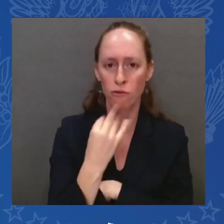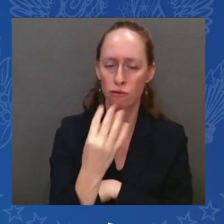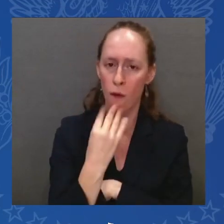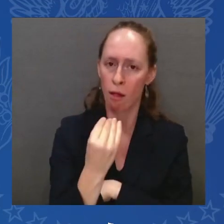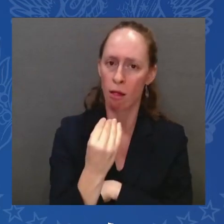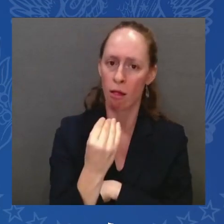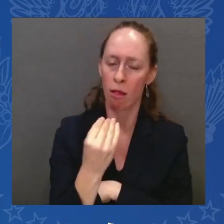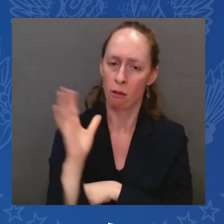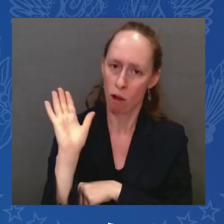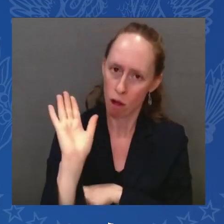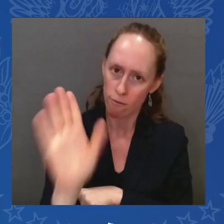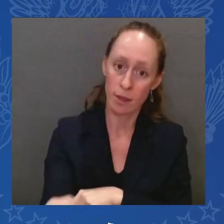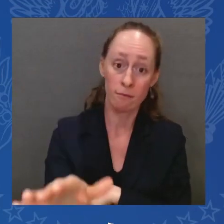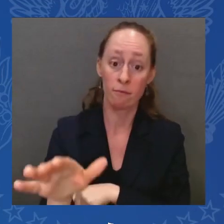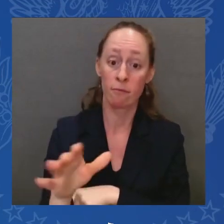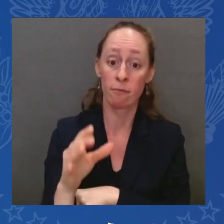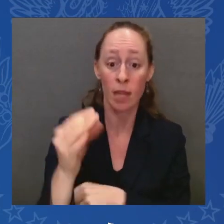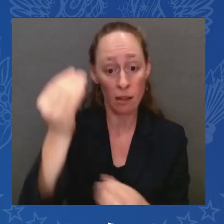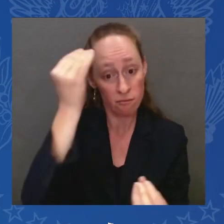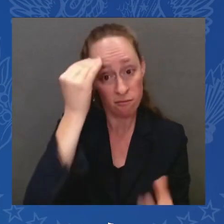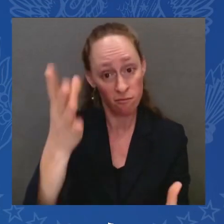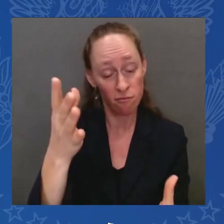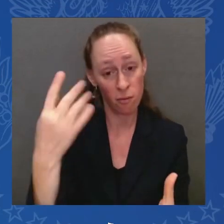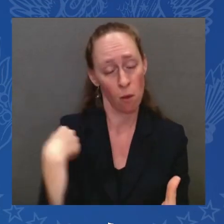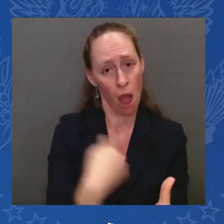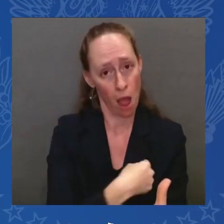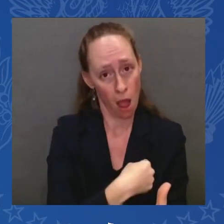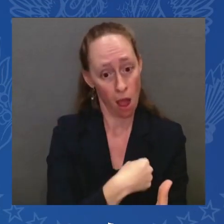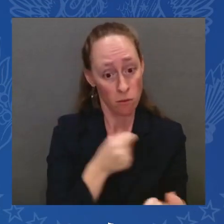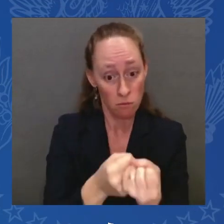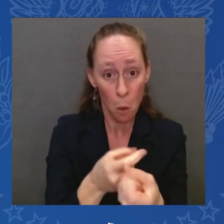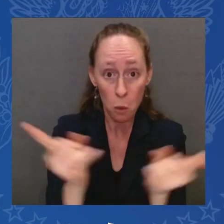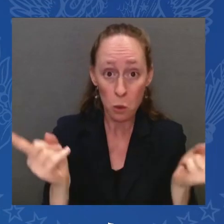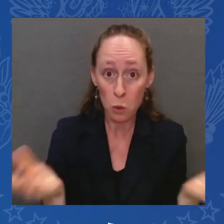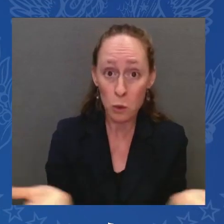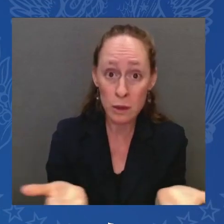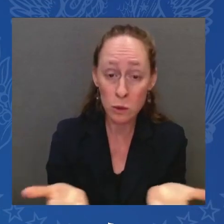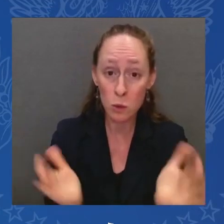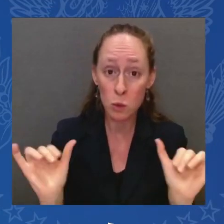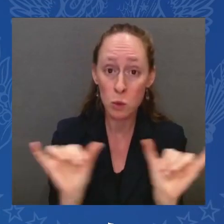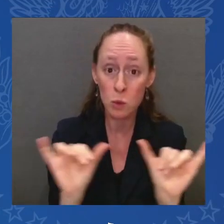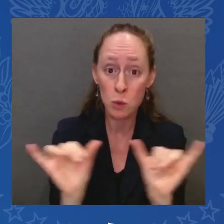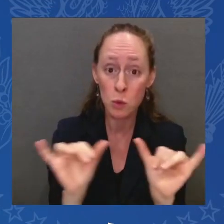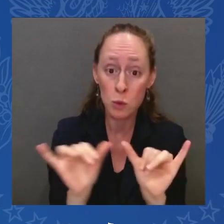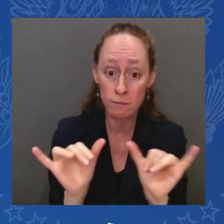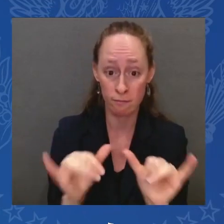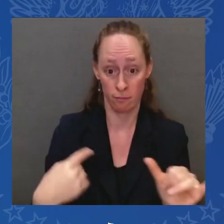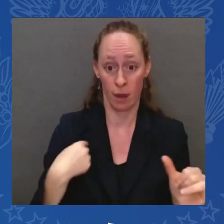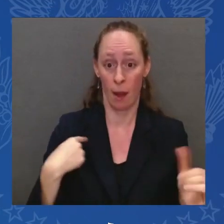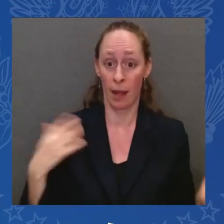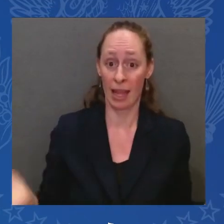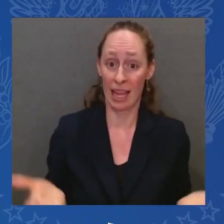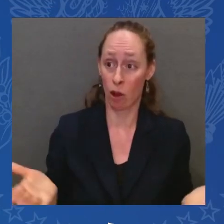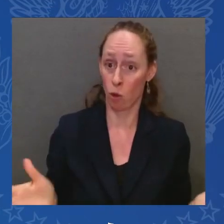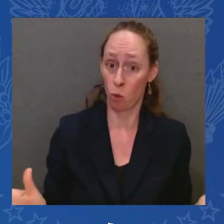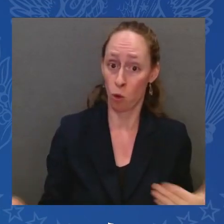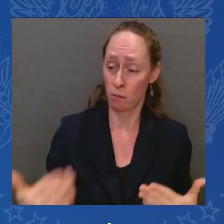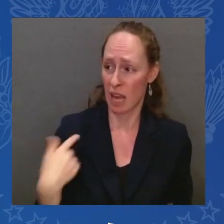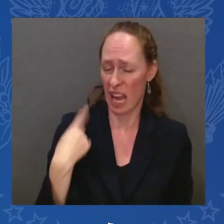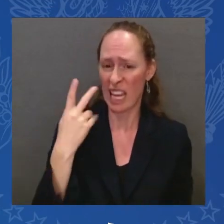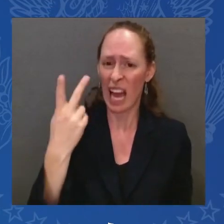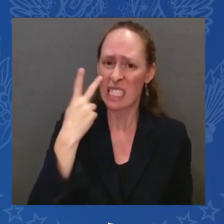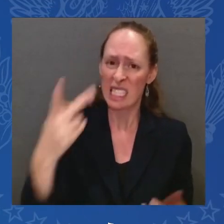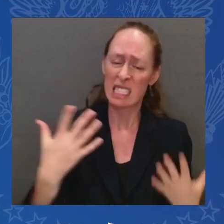You know, you can see the pain in some of your faces as I walked into this room. You okay, kiddo? Well, your